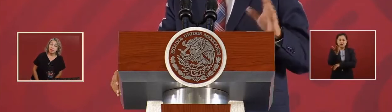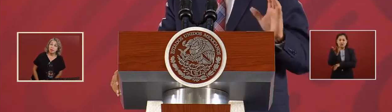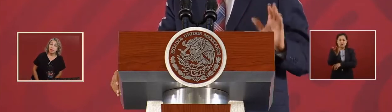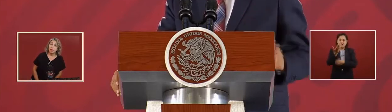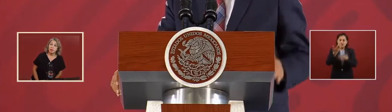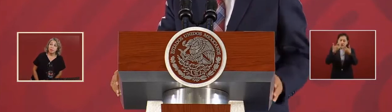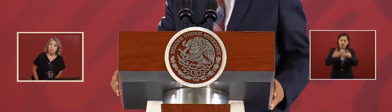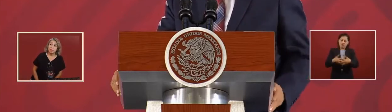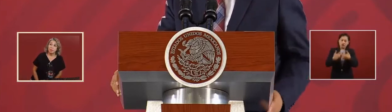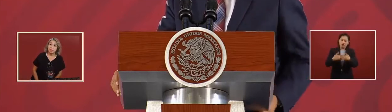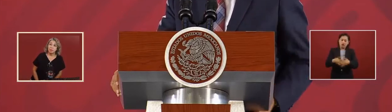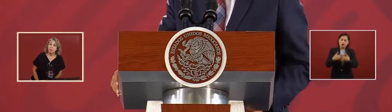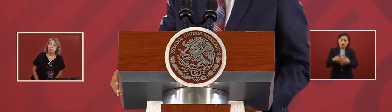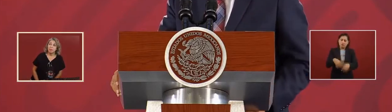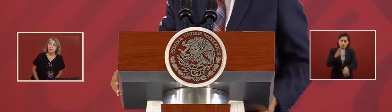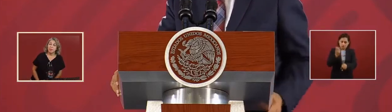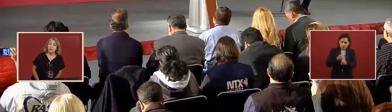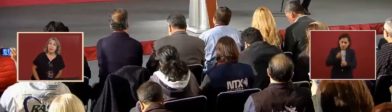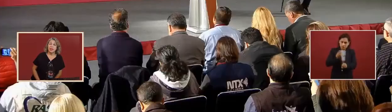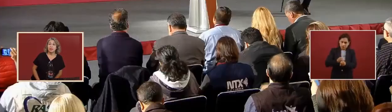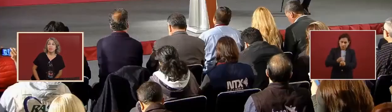like if we needed it